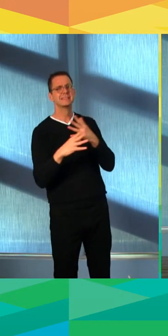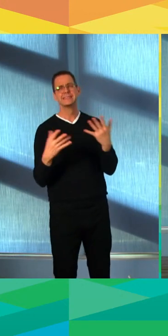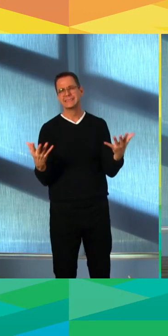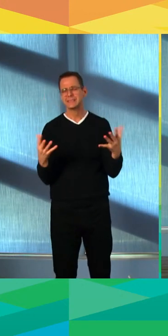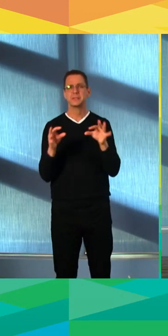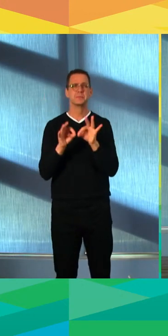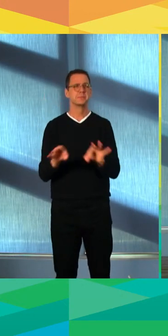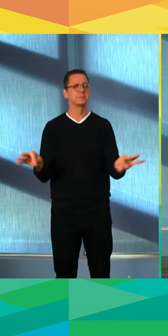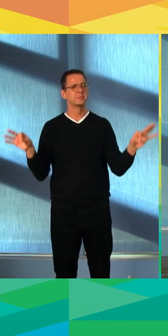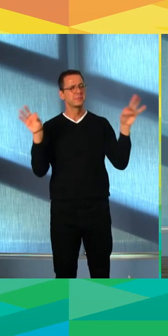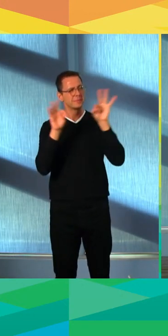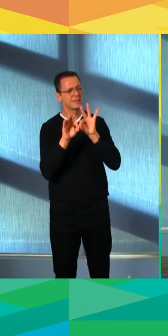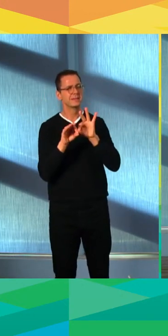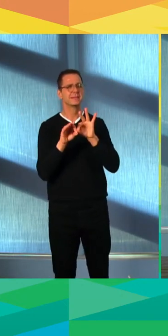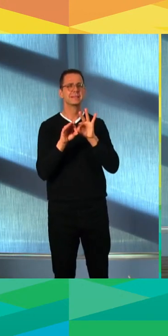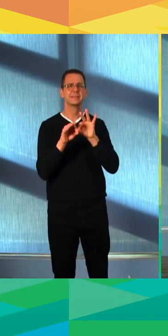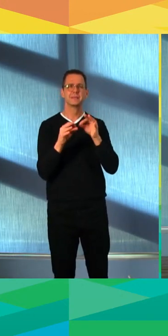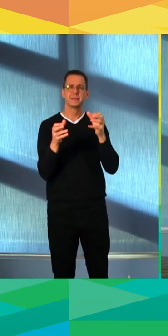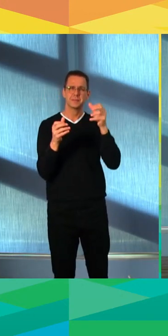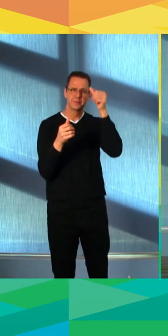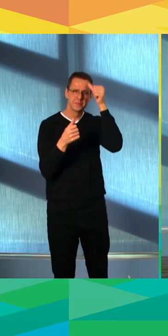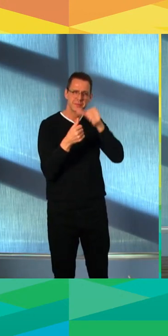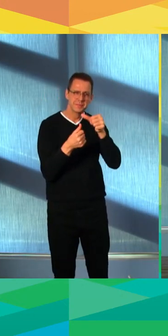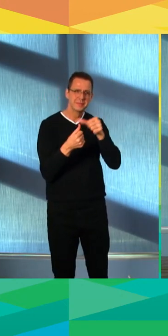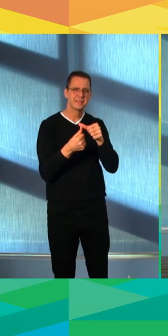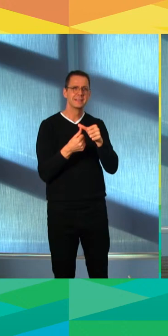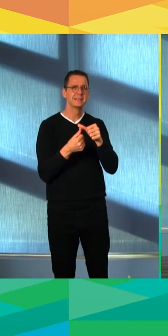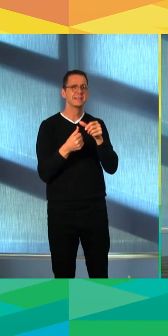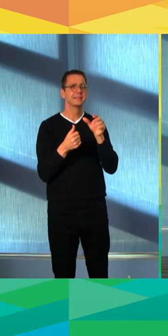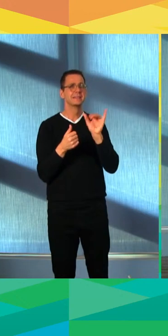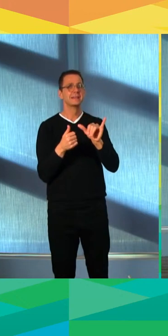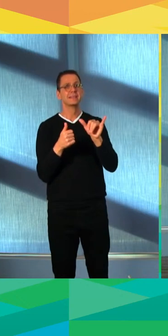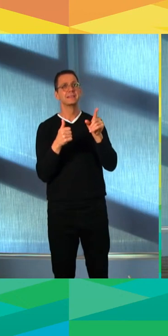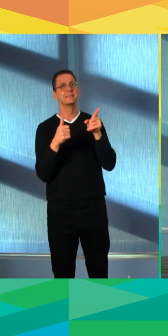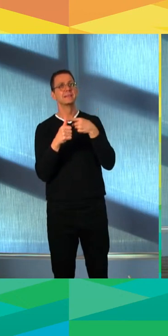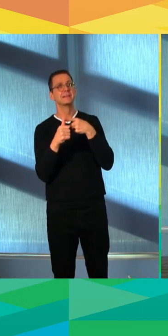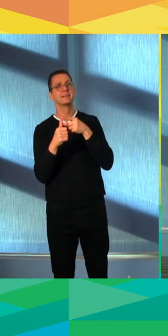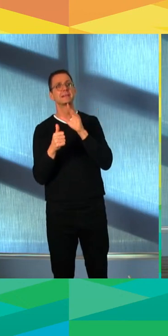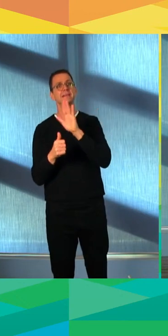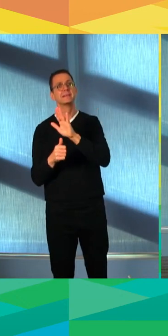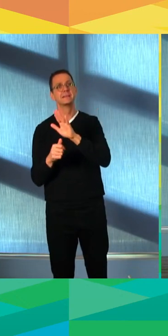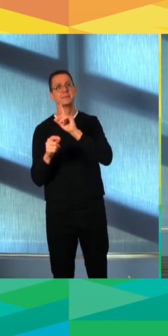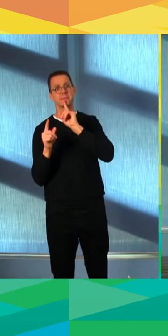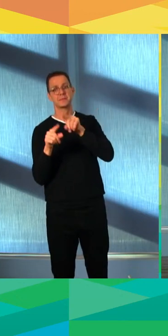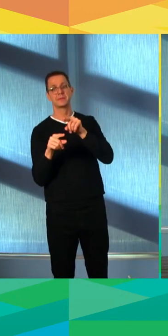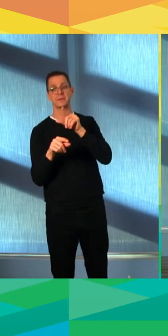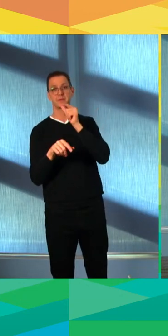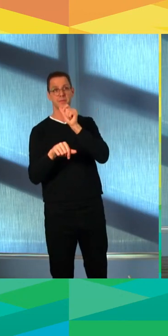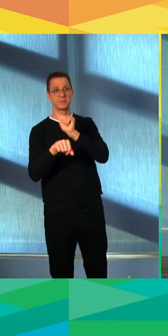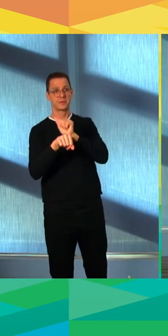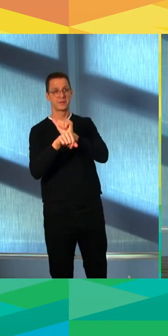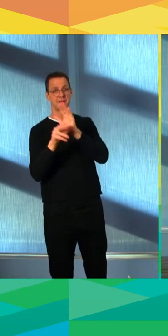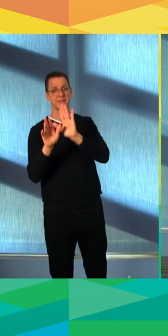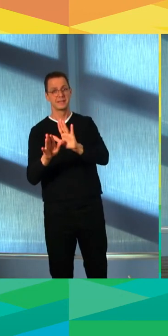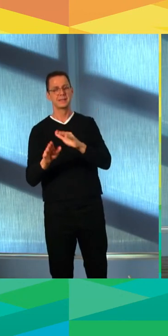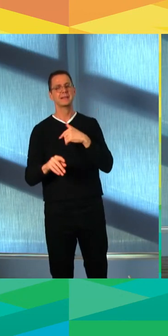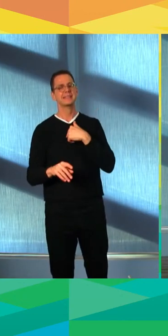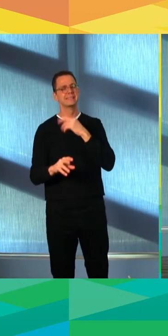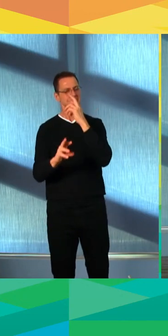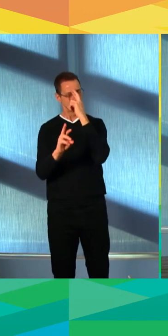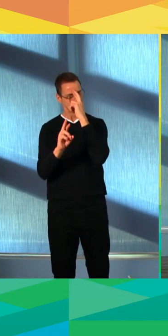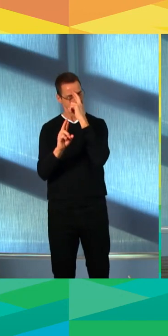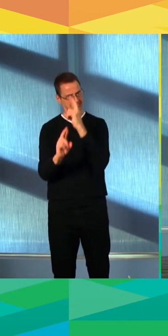our healthcare workers and first responders are under. And it is out of respect for them, the respect that we showed so